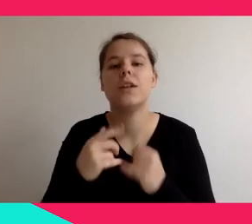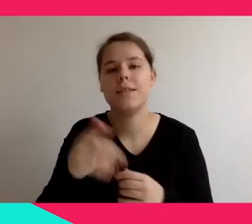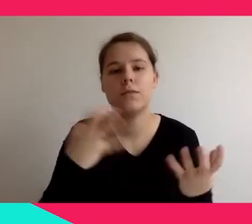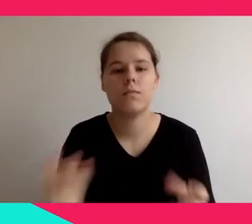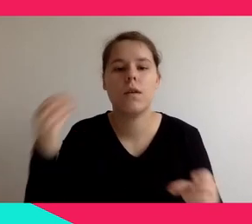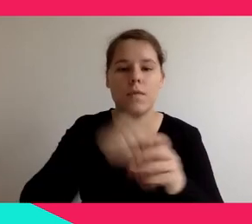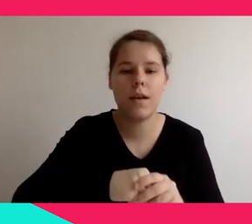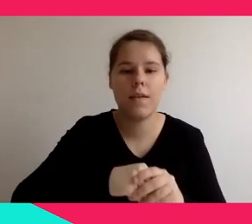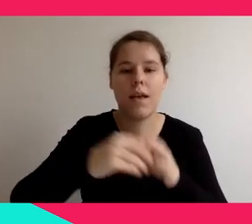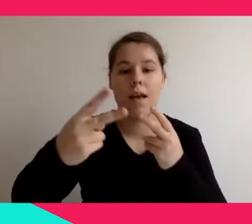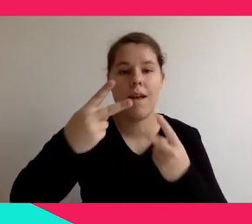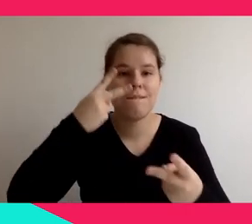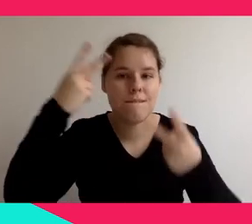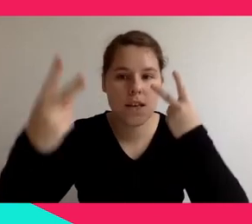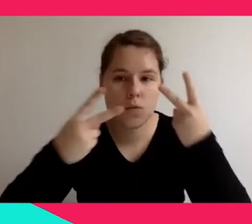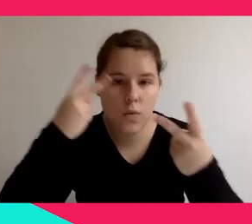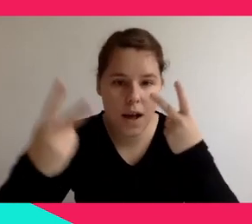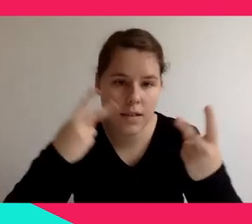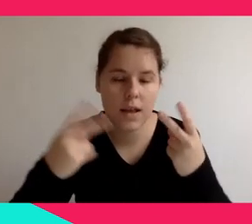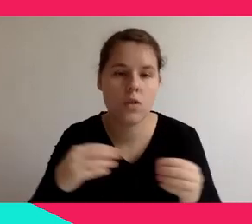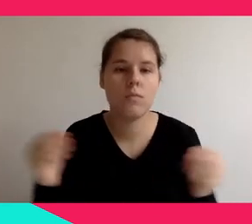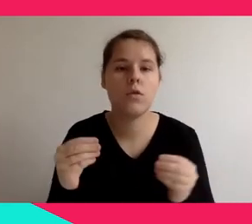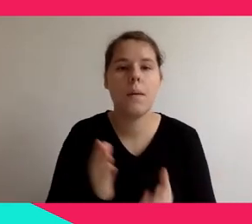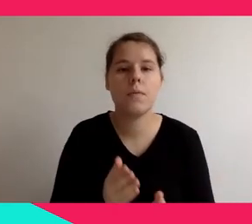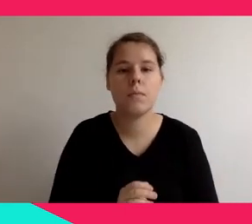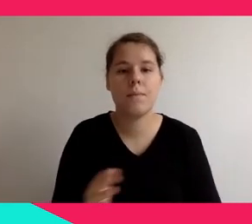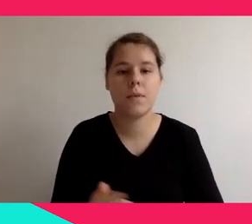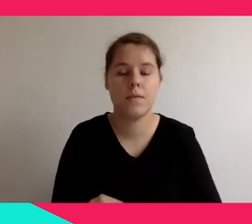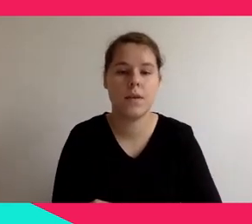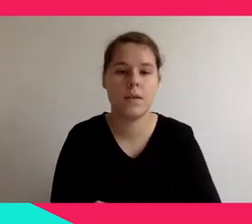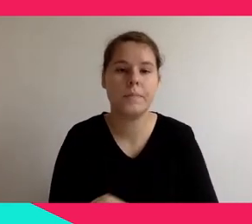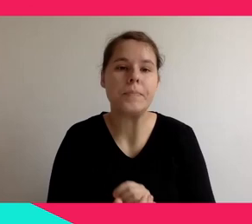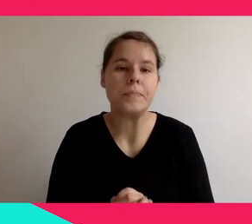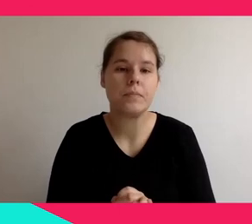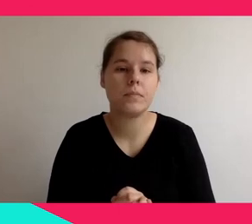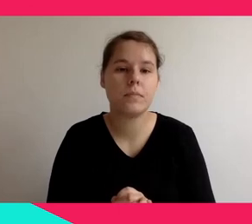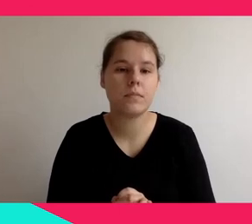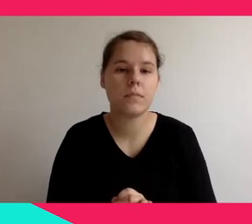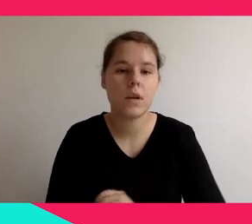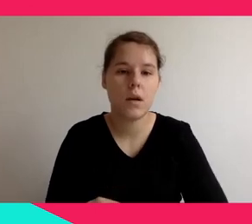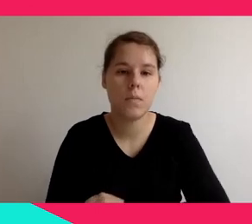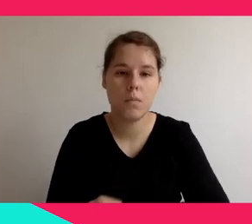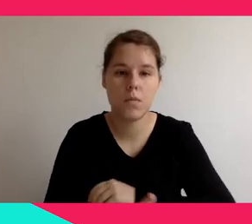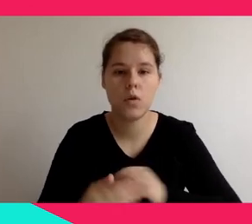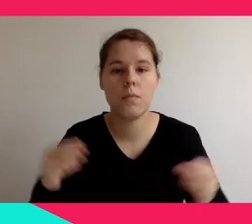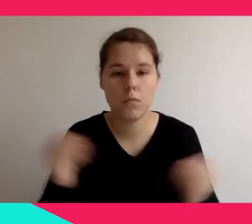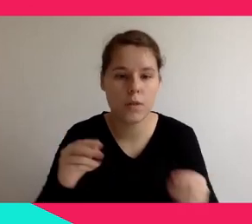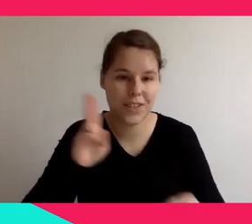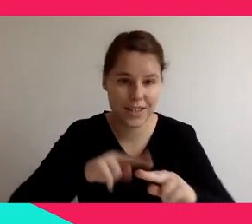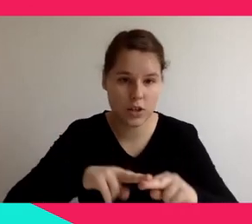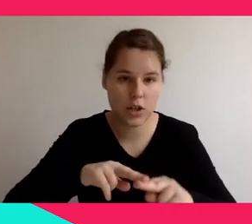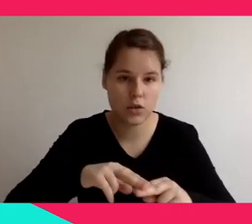stronger also with the wide field of view. It's stronger when there is a higher resolution, when there is a higher frame rate.